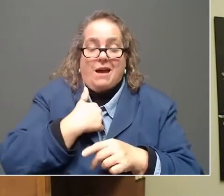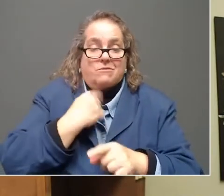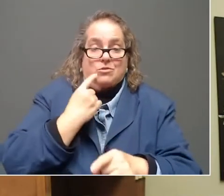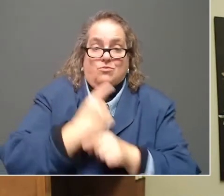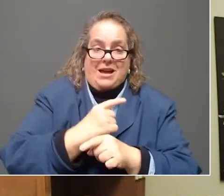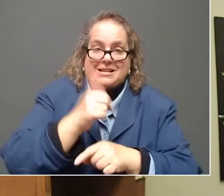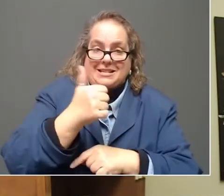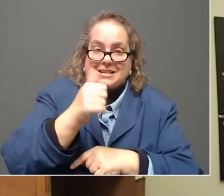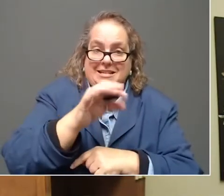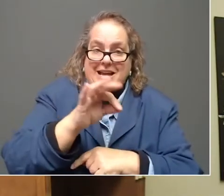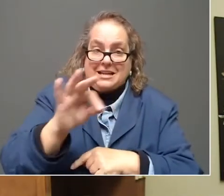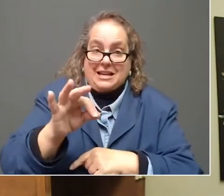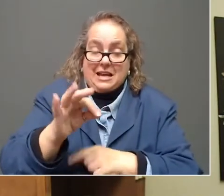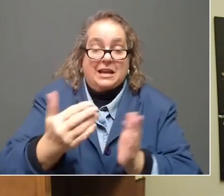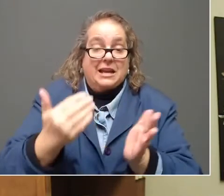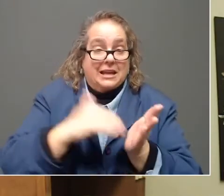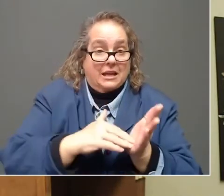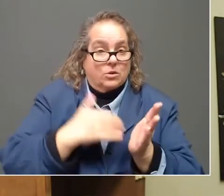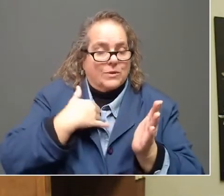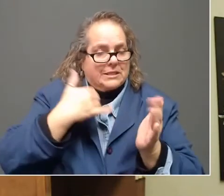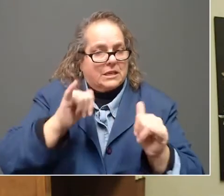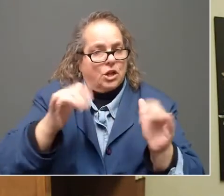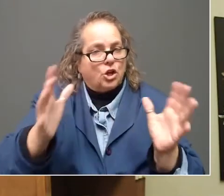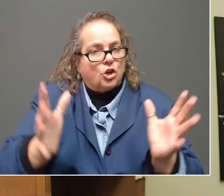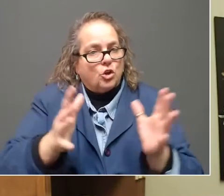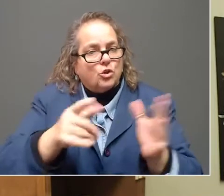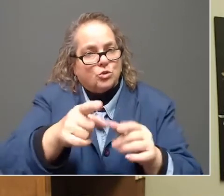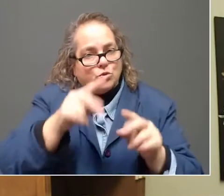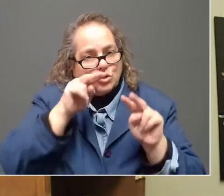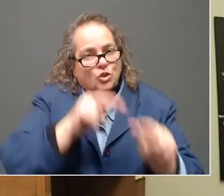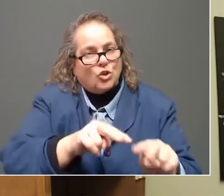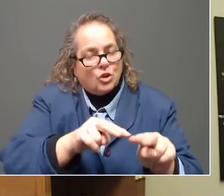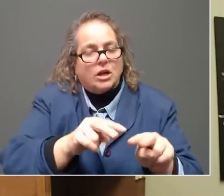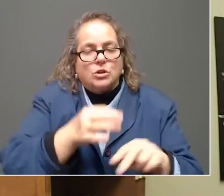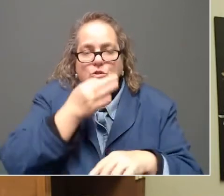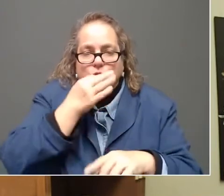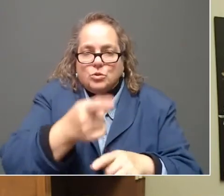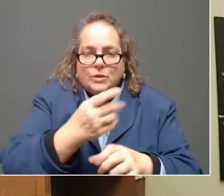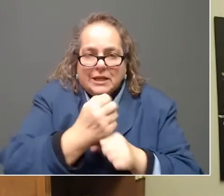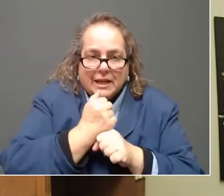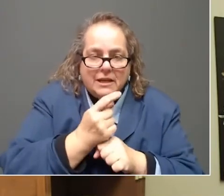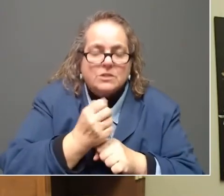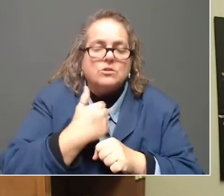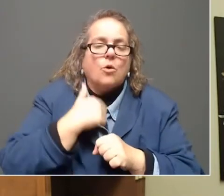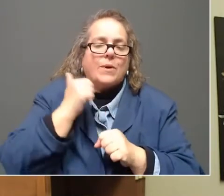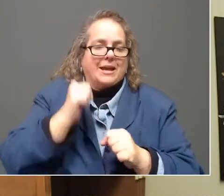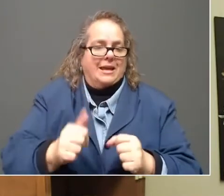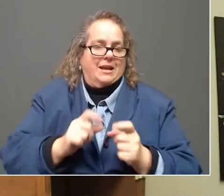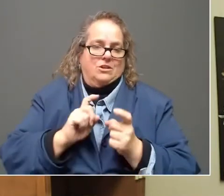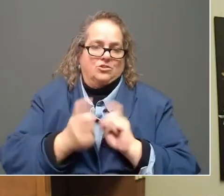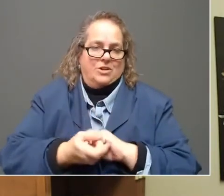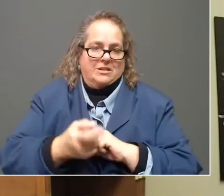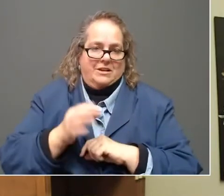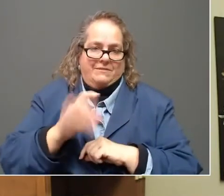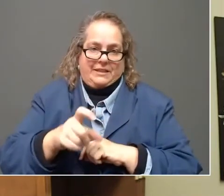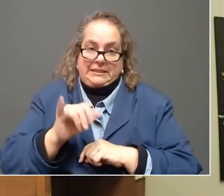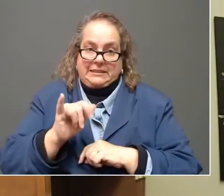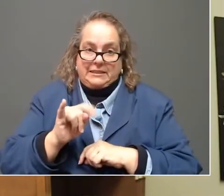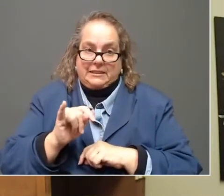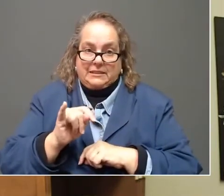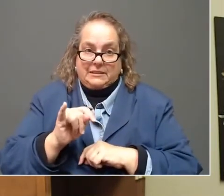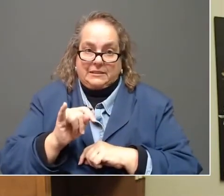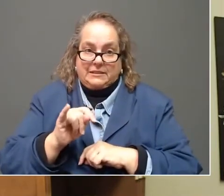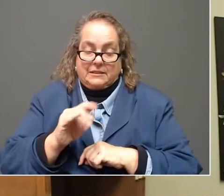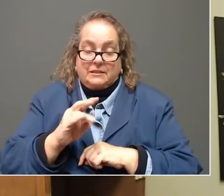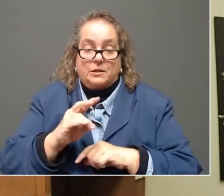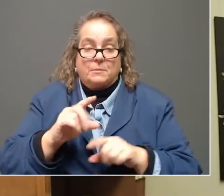Again, we still encourage you to look at that as soon as you get it so we can correct that for you. But the IRS